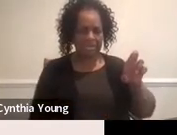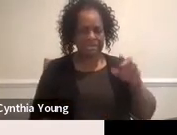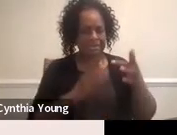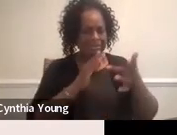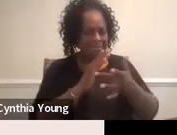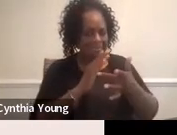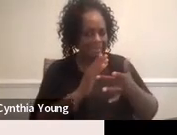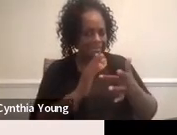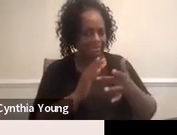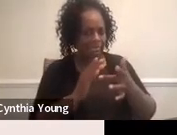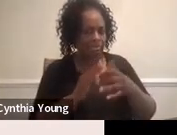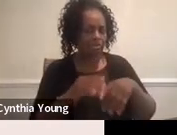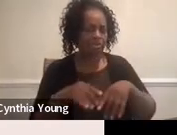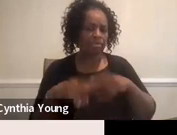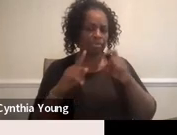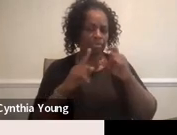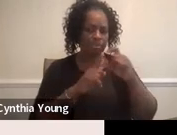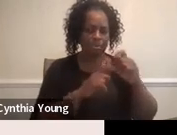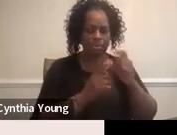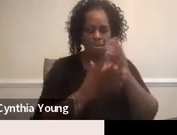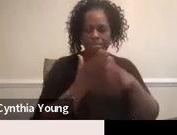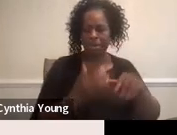but it looks at part A.